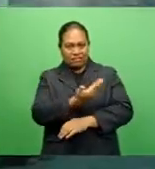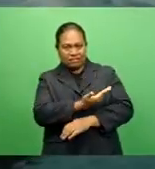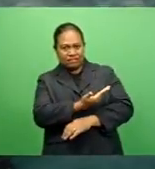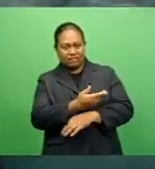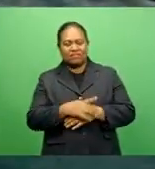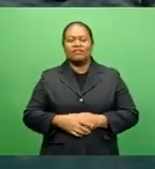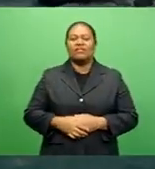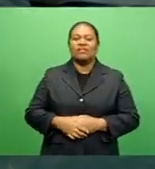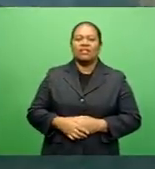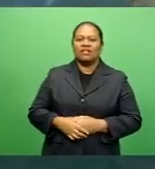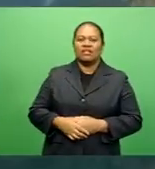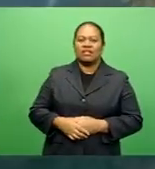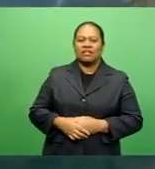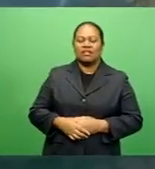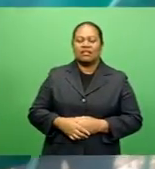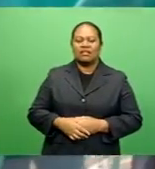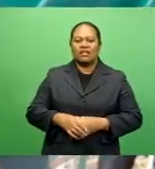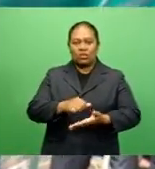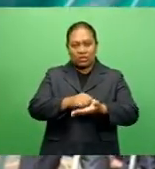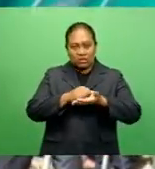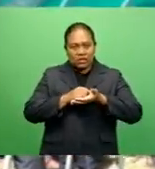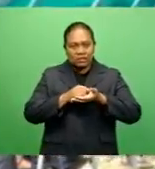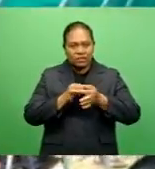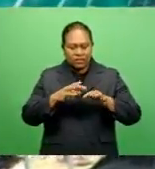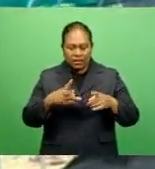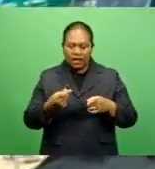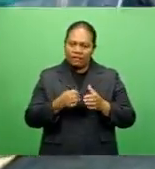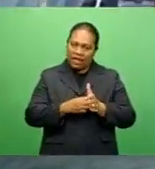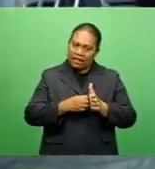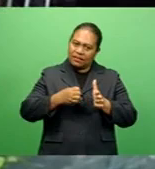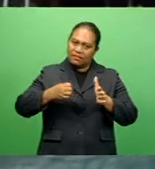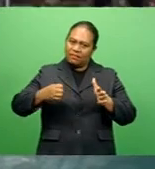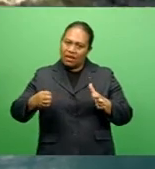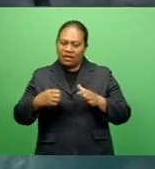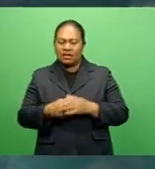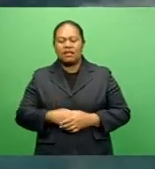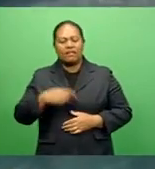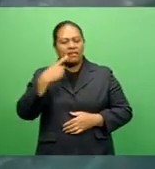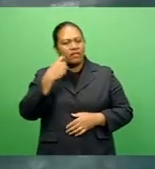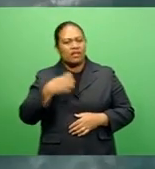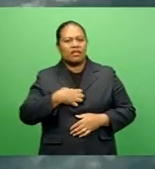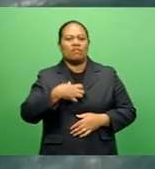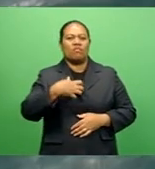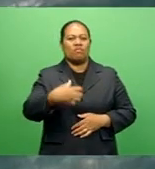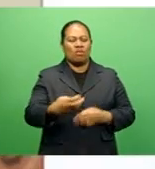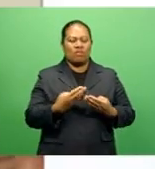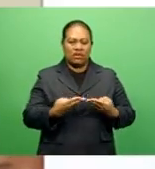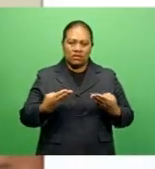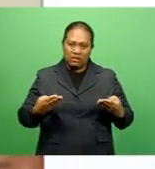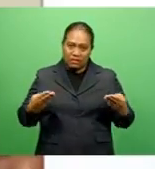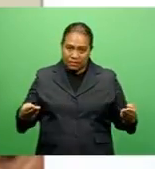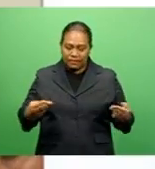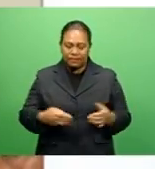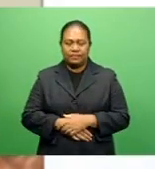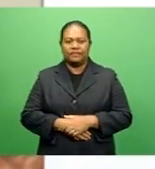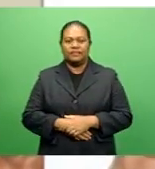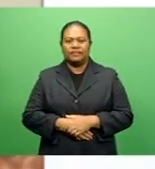startup that they have, and from here they will be expanding and buying more nursery materials as they